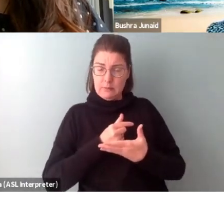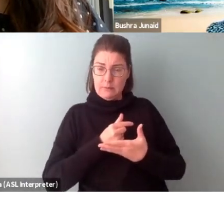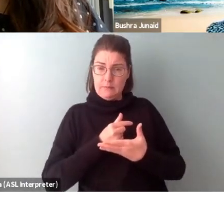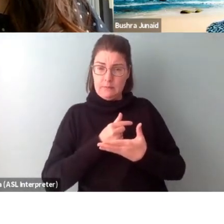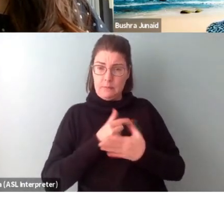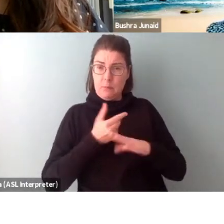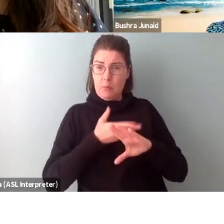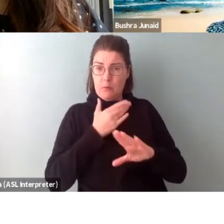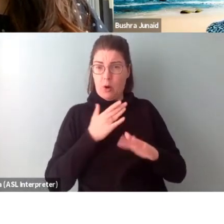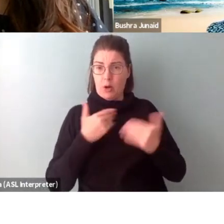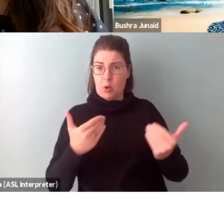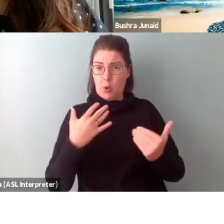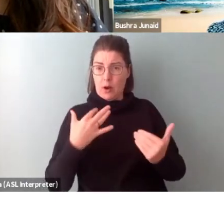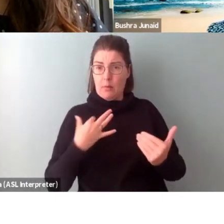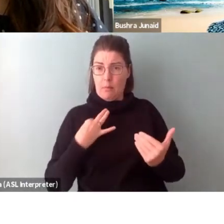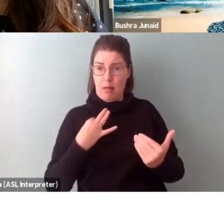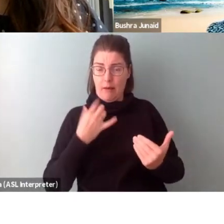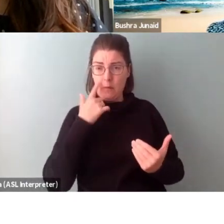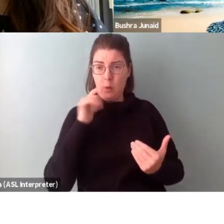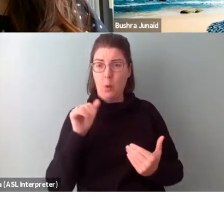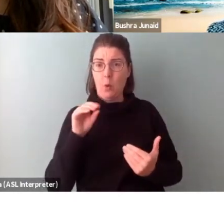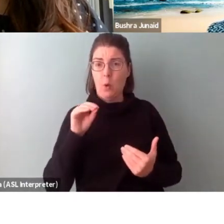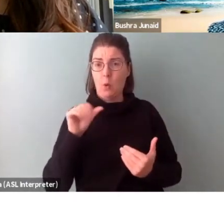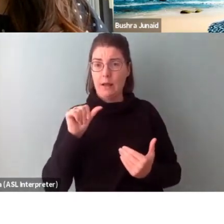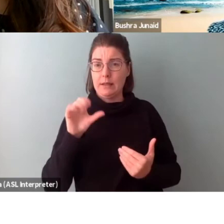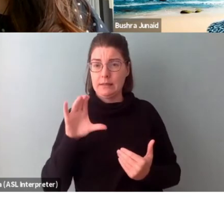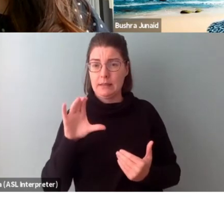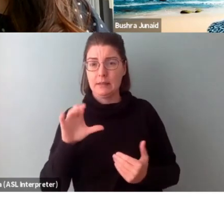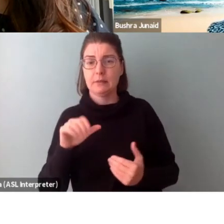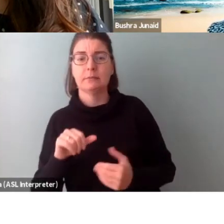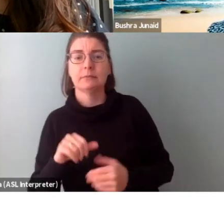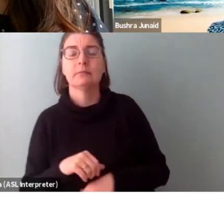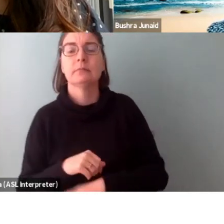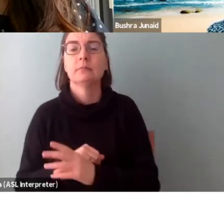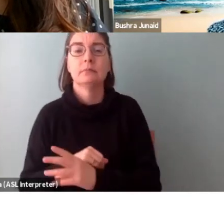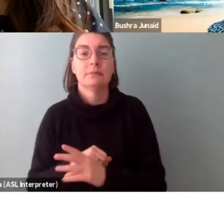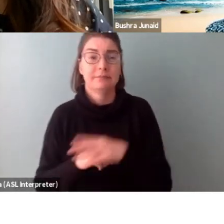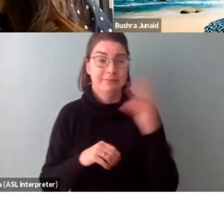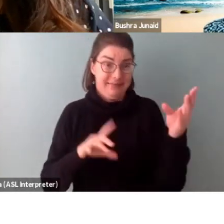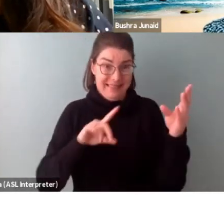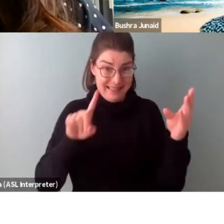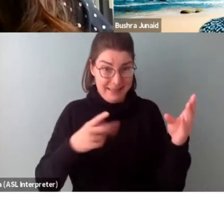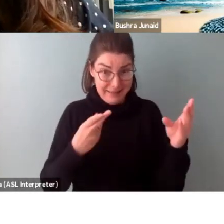before you can apply to OAC. Okay. It's also a great one for Thay.